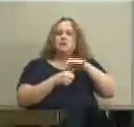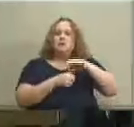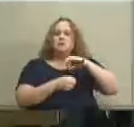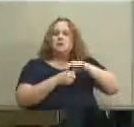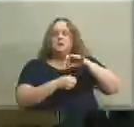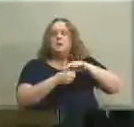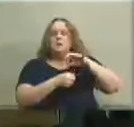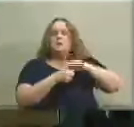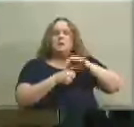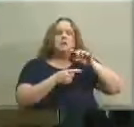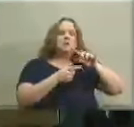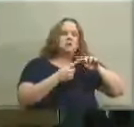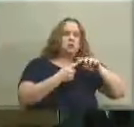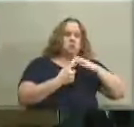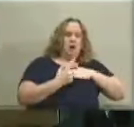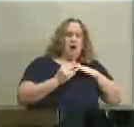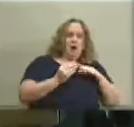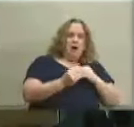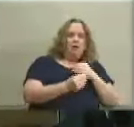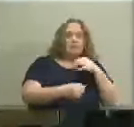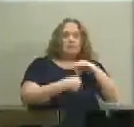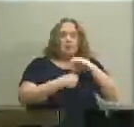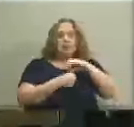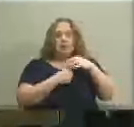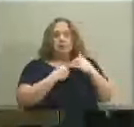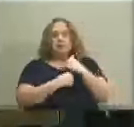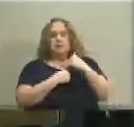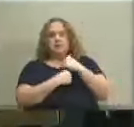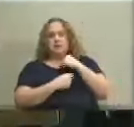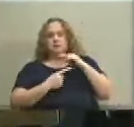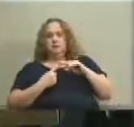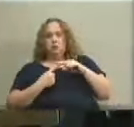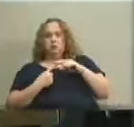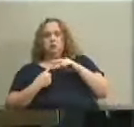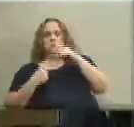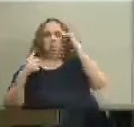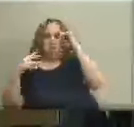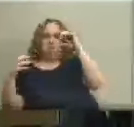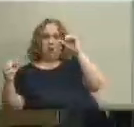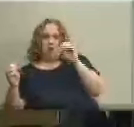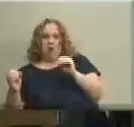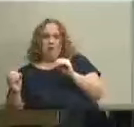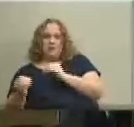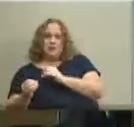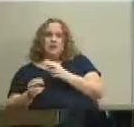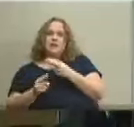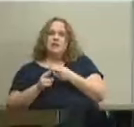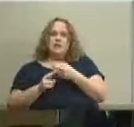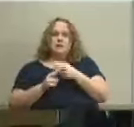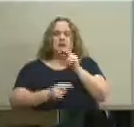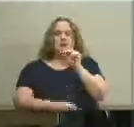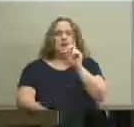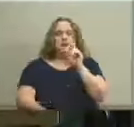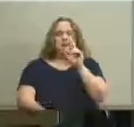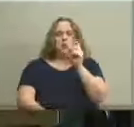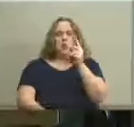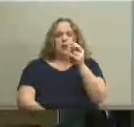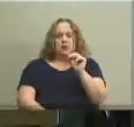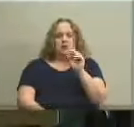office to Dr. Hargan's office regarding various finalists the name Norton Commons Elementary